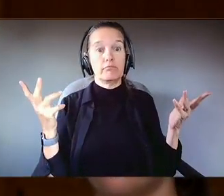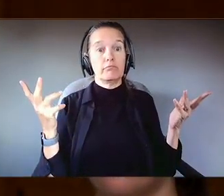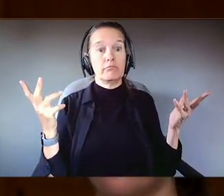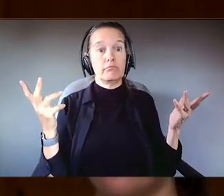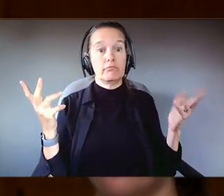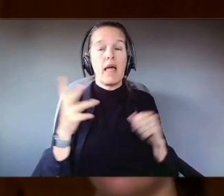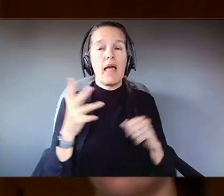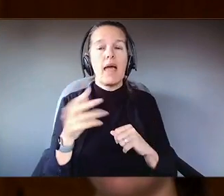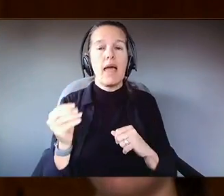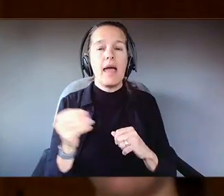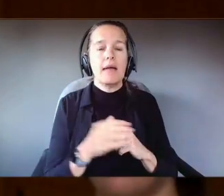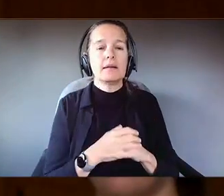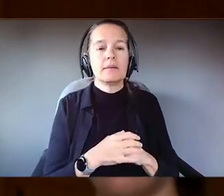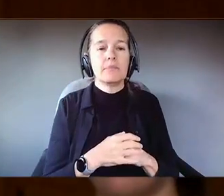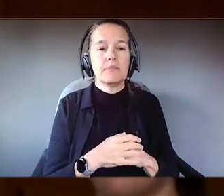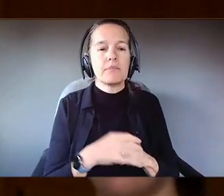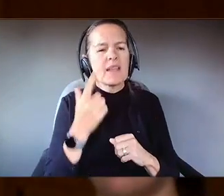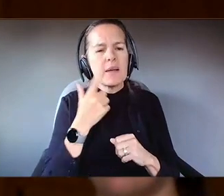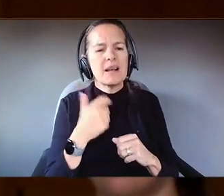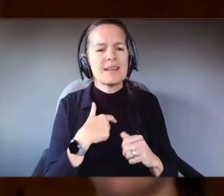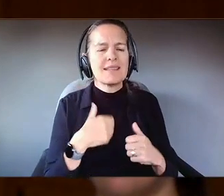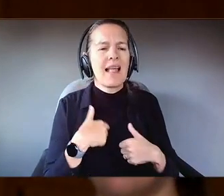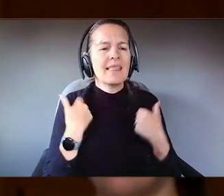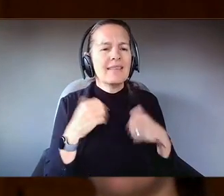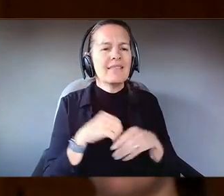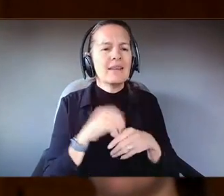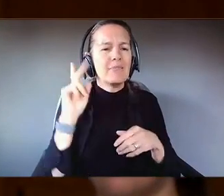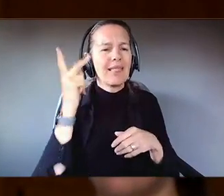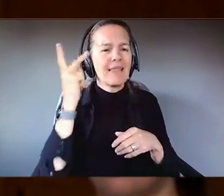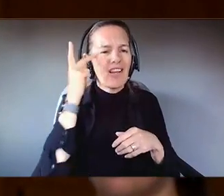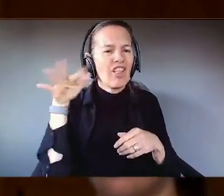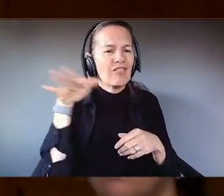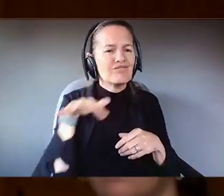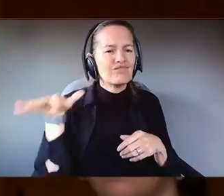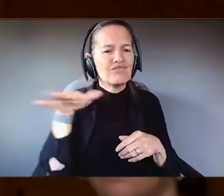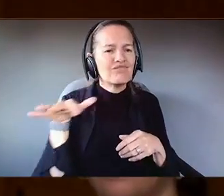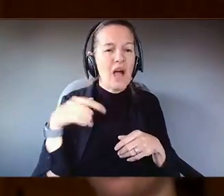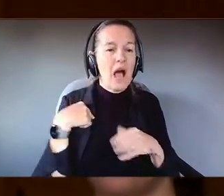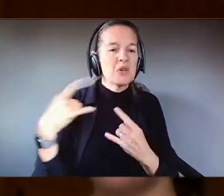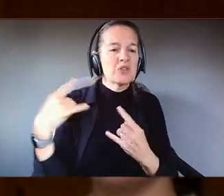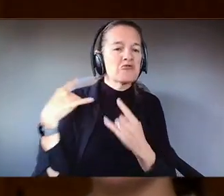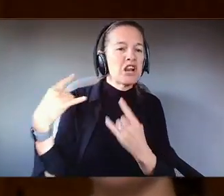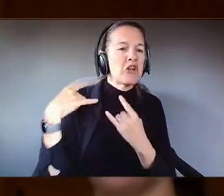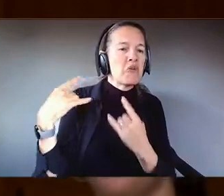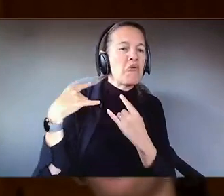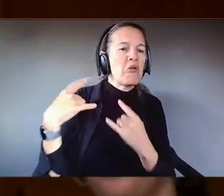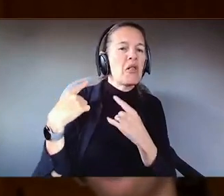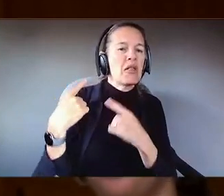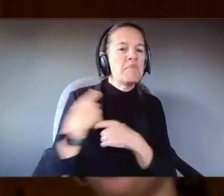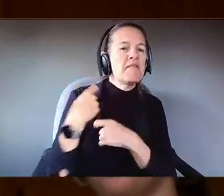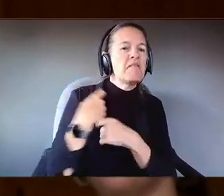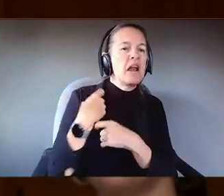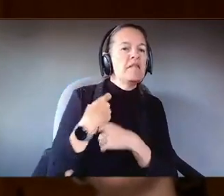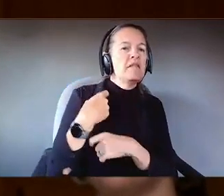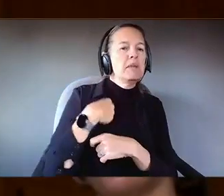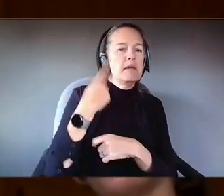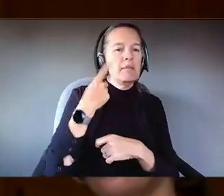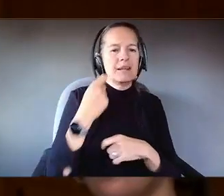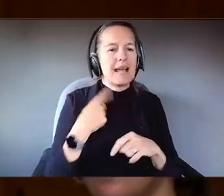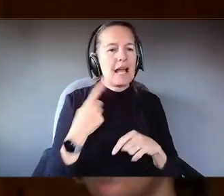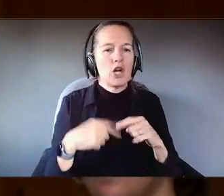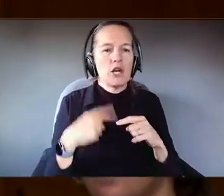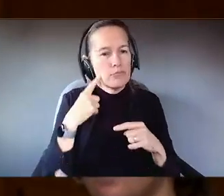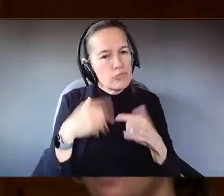And, you know, because I live in a political environment, I was ridiculed and made fun of because I wasn't able to process things